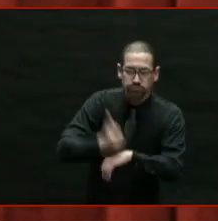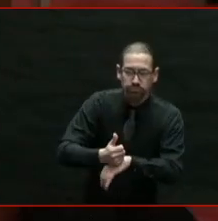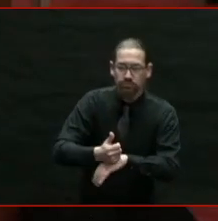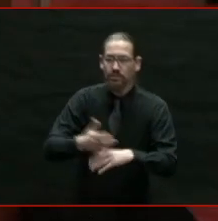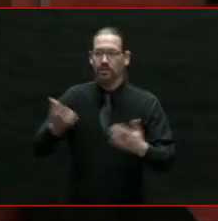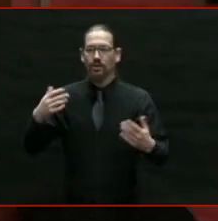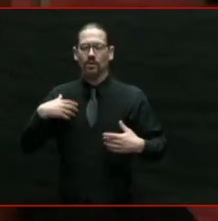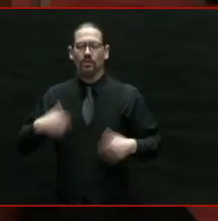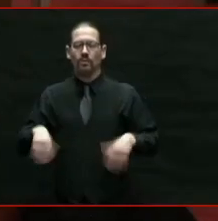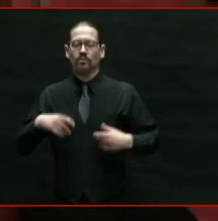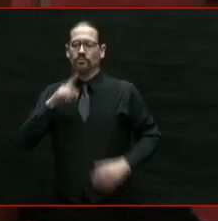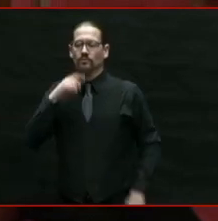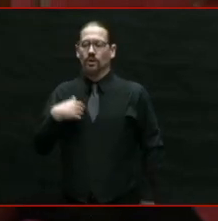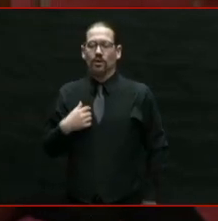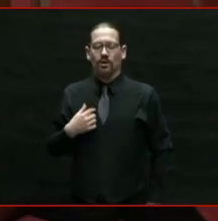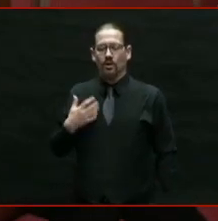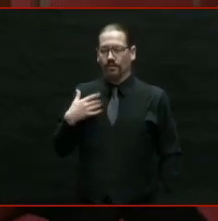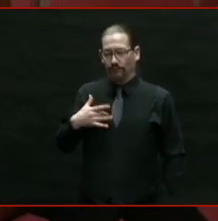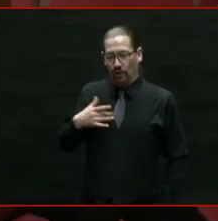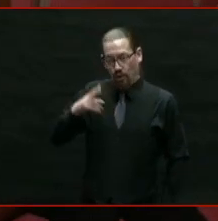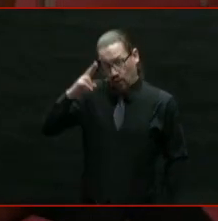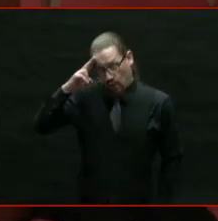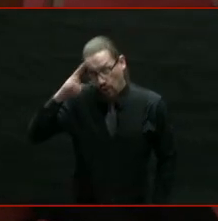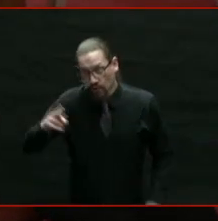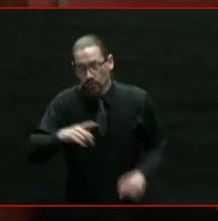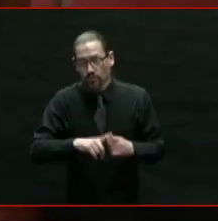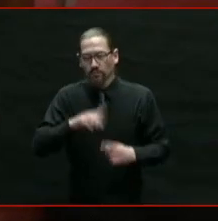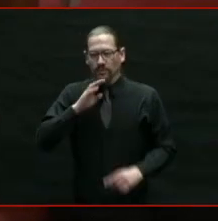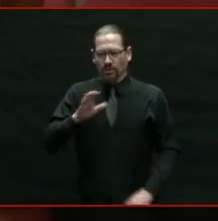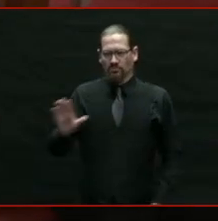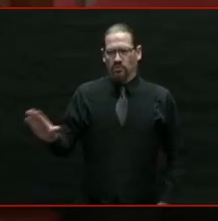serve as your treasurer and as your governor.